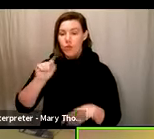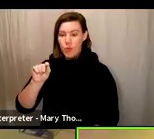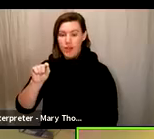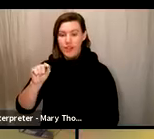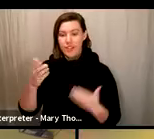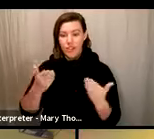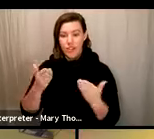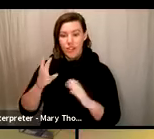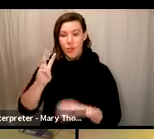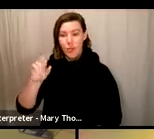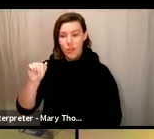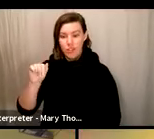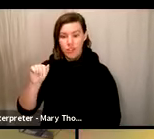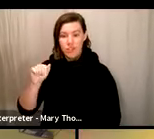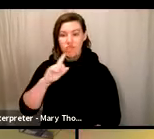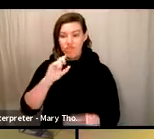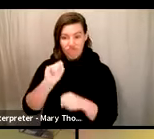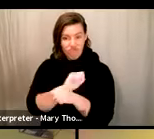I do.